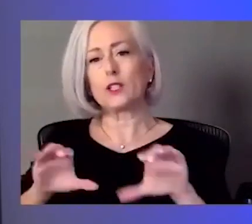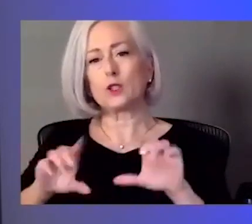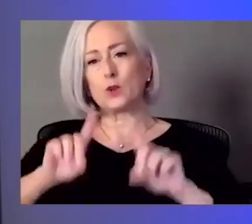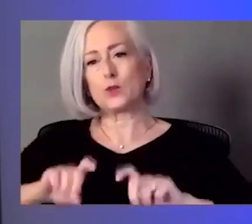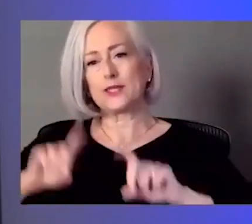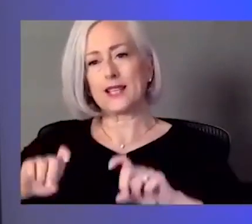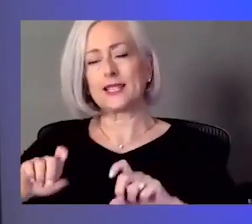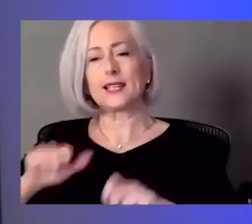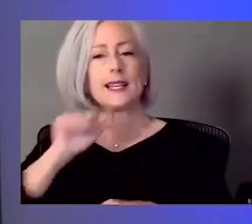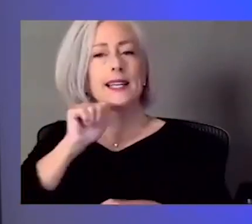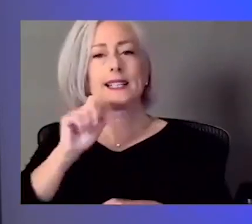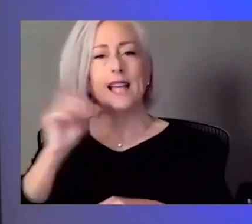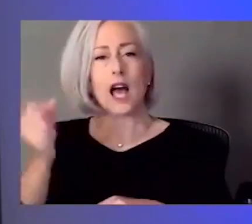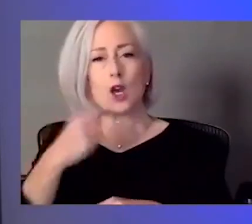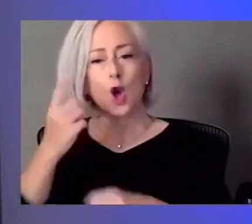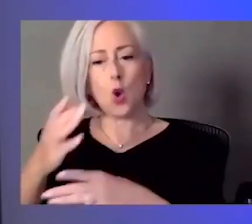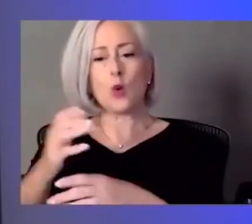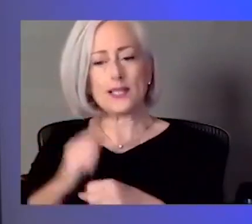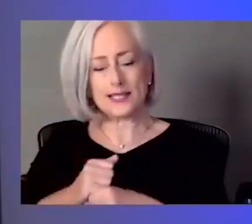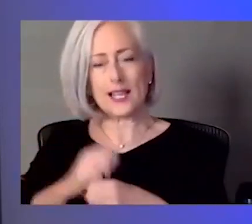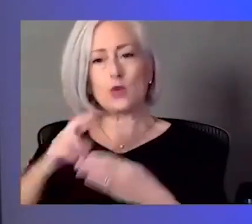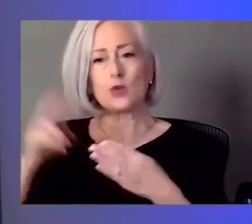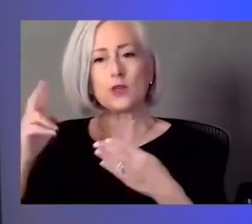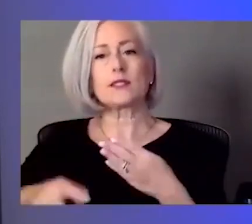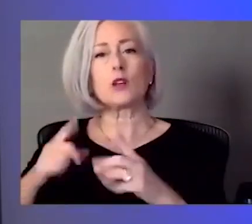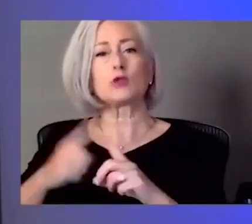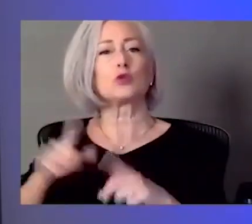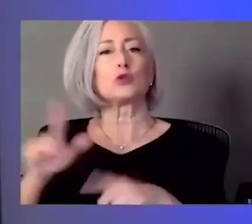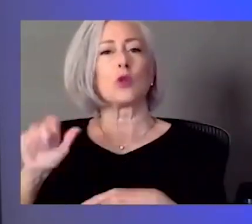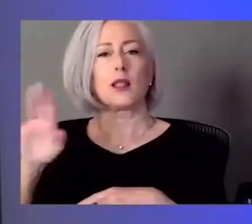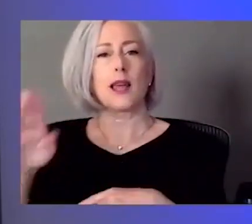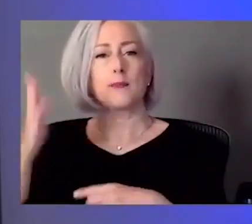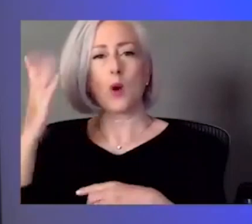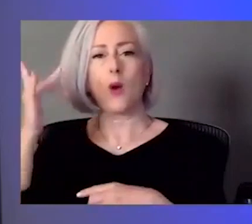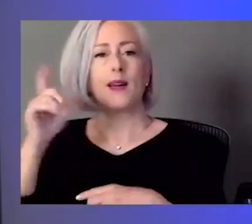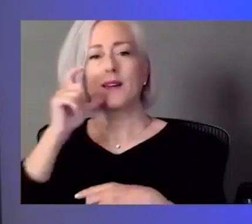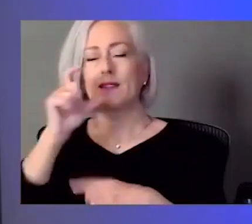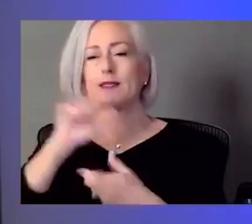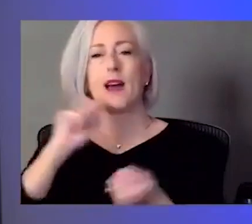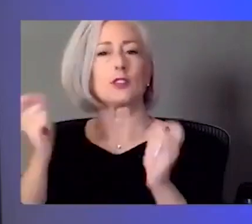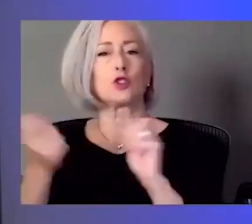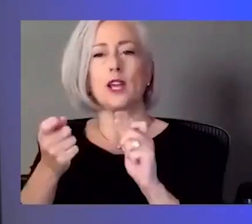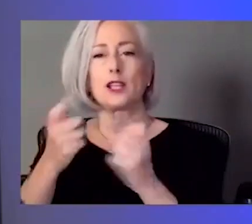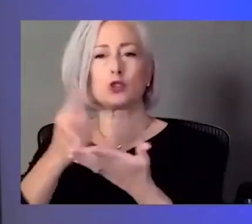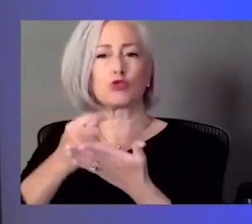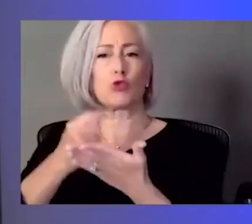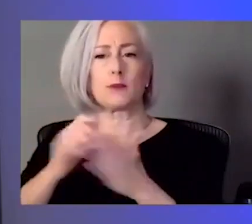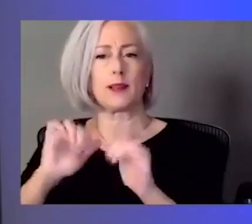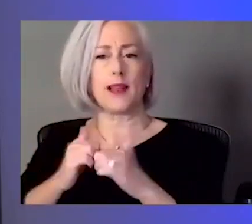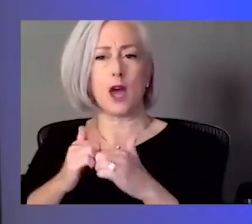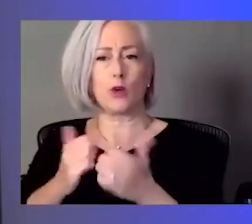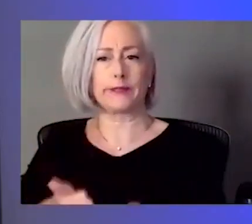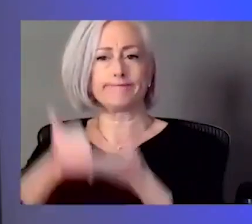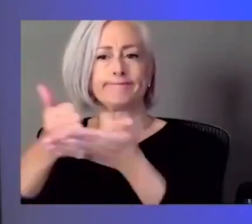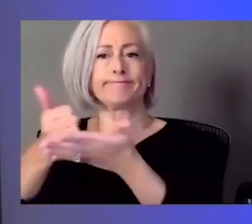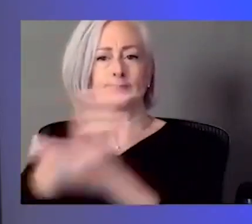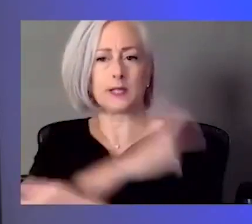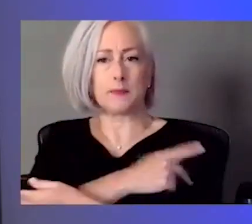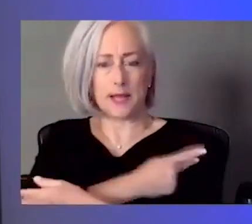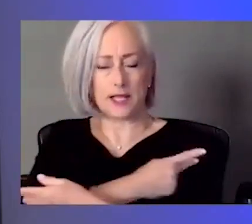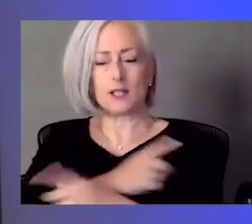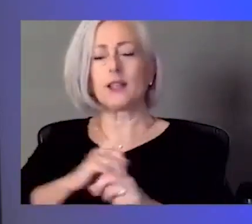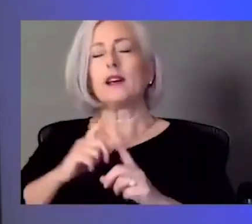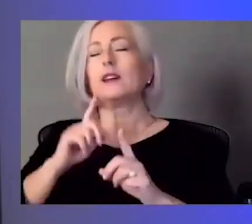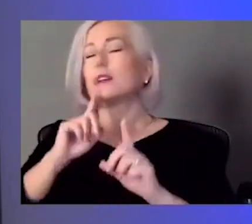um, to our lab because it doesn't necessarily change anything from a treatment perspective for our patients. The answer is yes, we do, um,